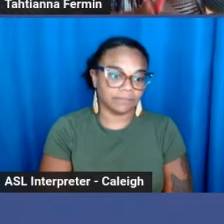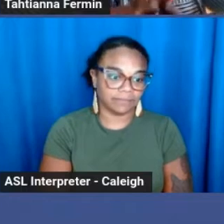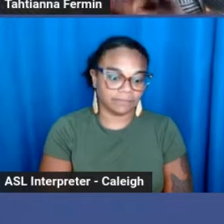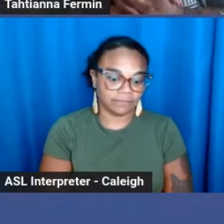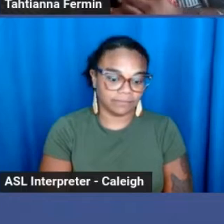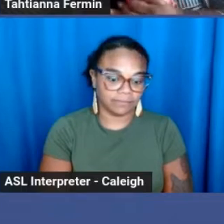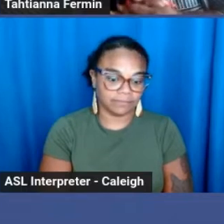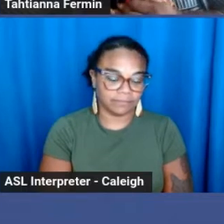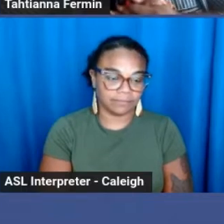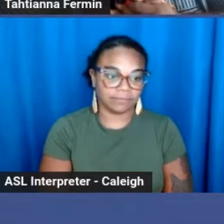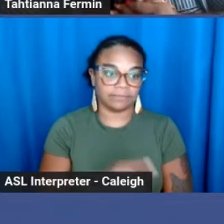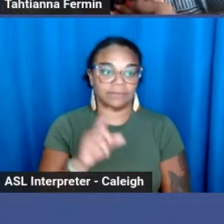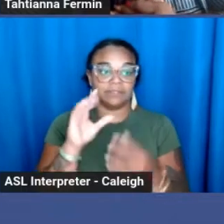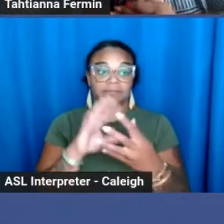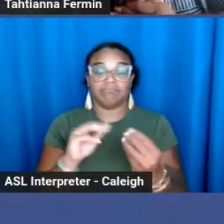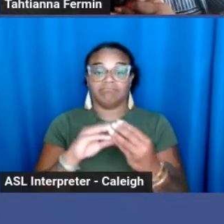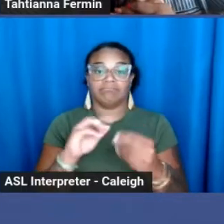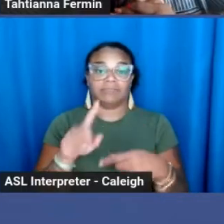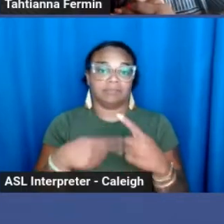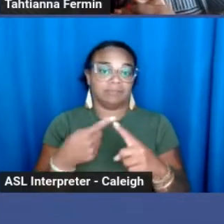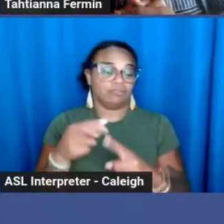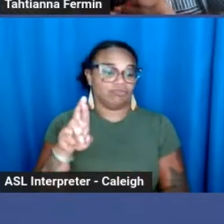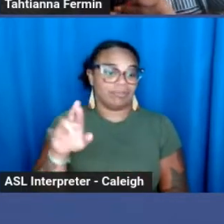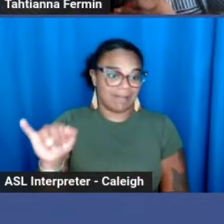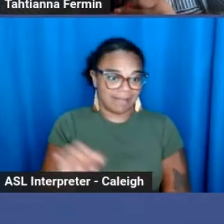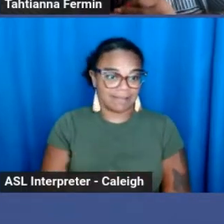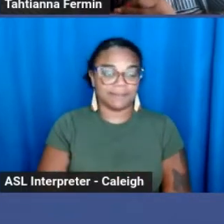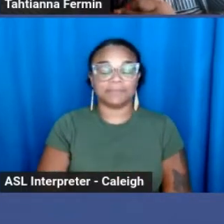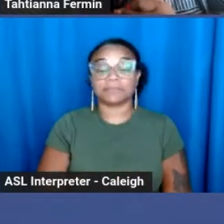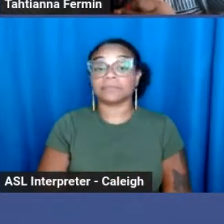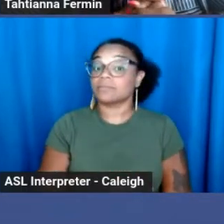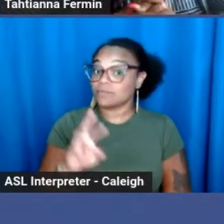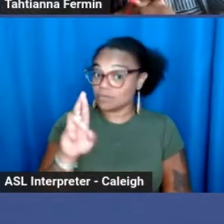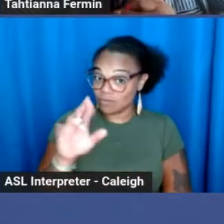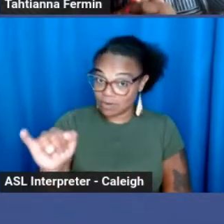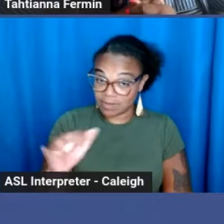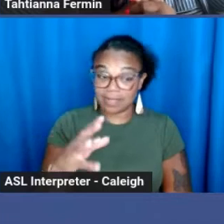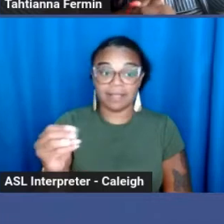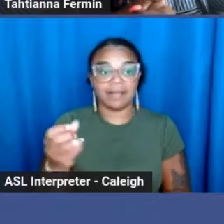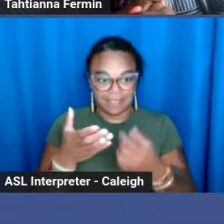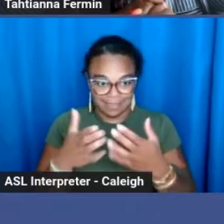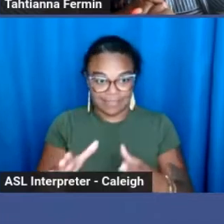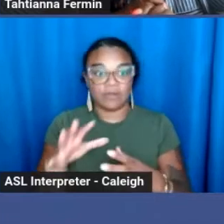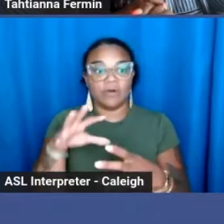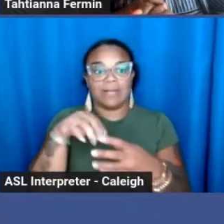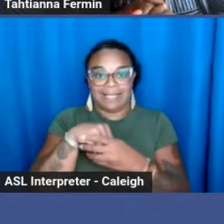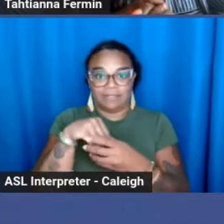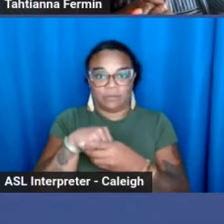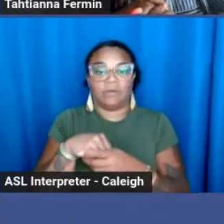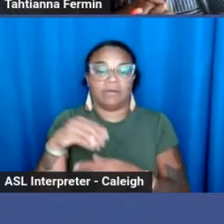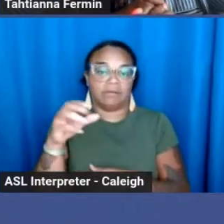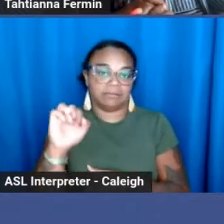This is a story of Rhode Island, Rhode Island and legal indoor sex work.